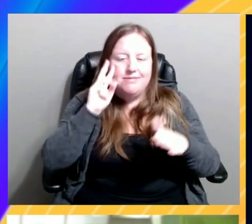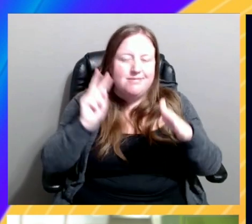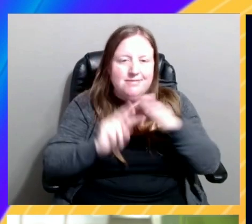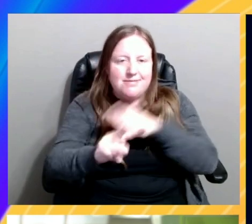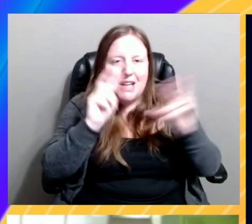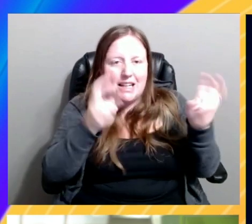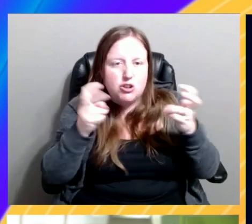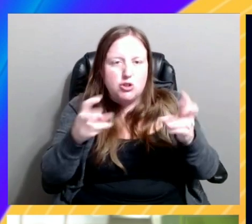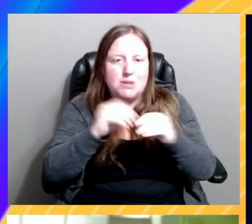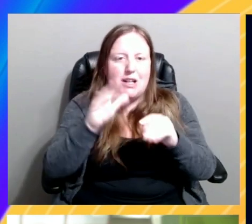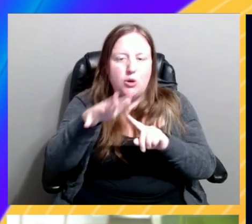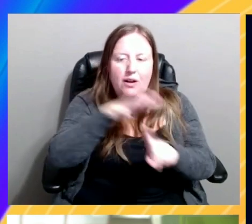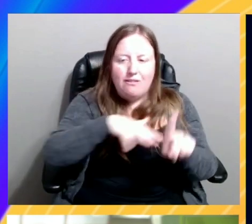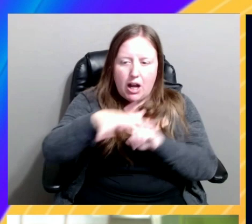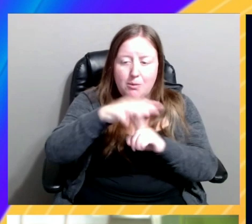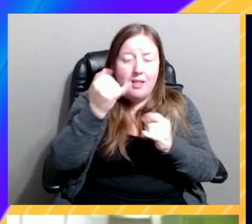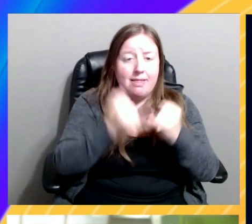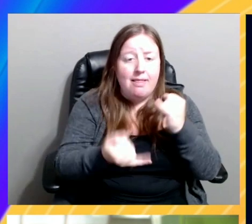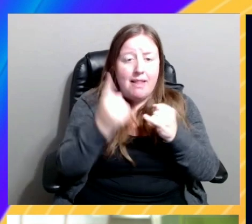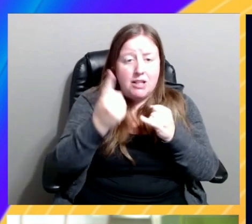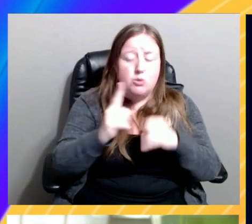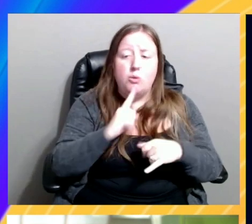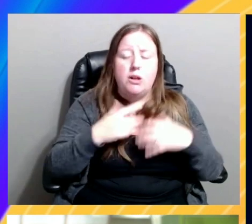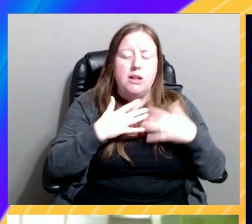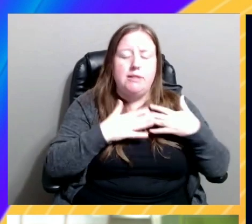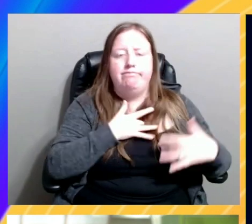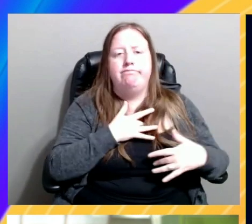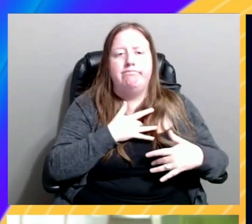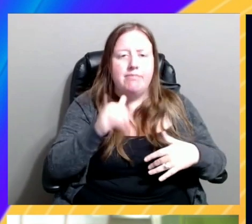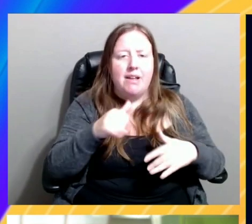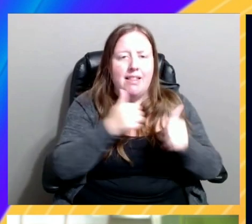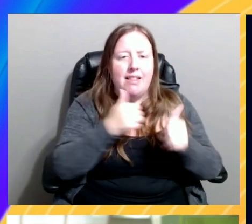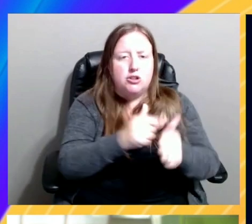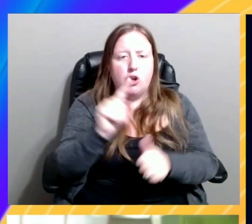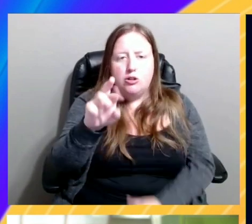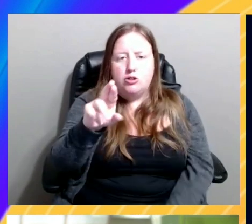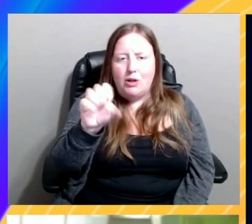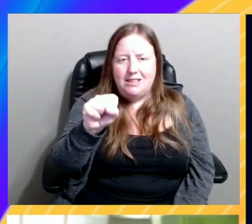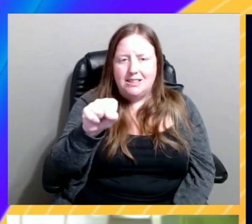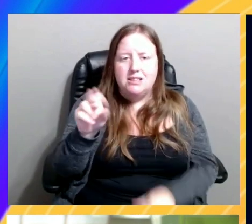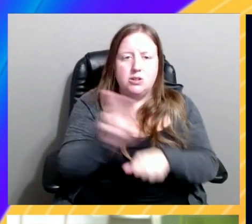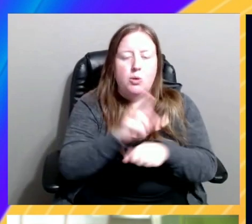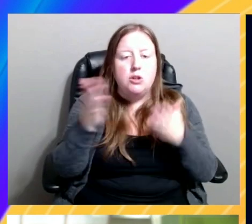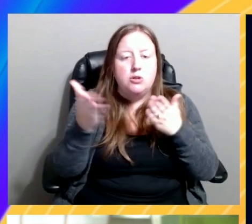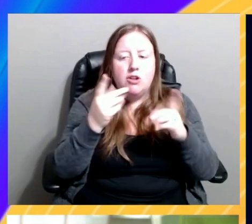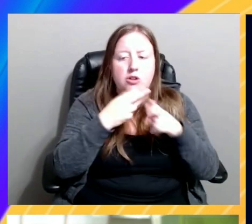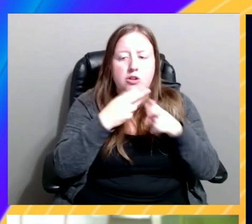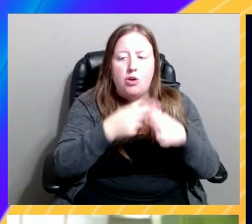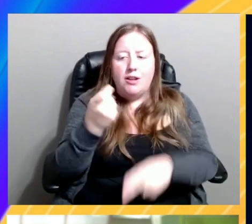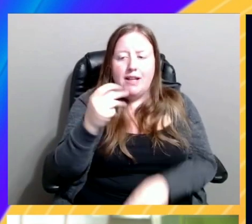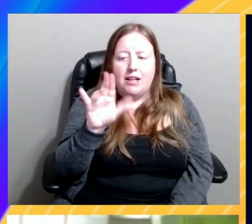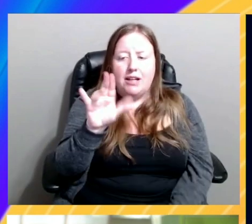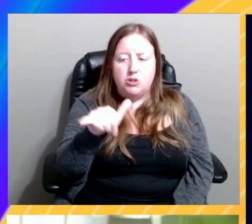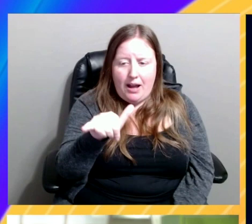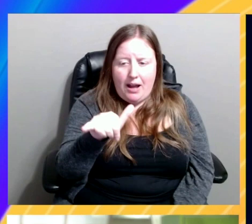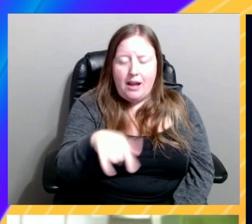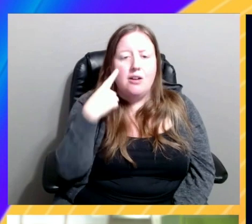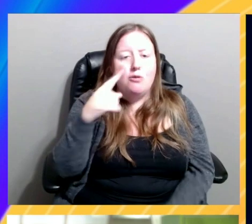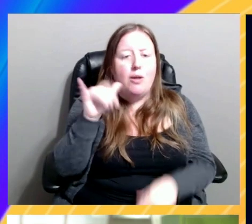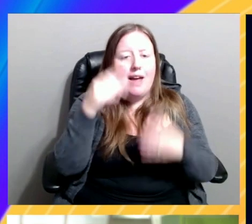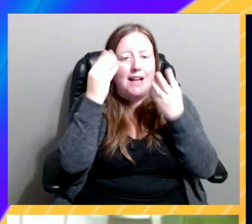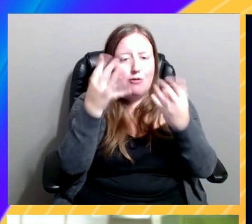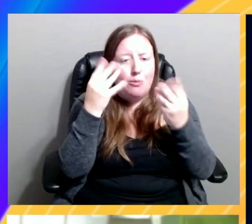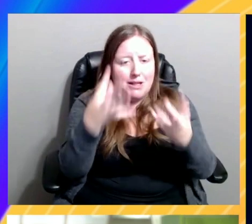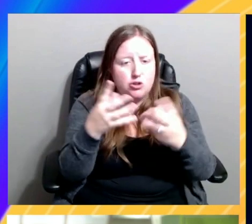Now, the last one is near and dear to me. That one is called Traces, and we use a service called X-Ray to provide you with that kind of information. Traces